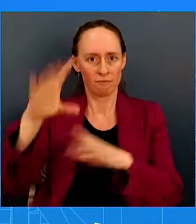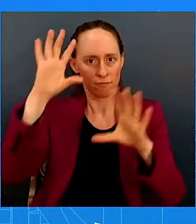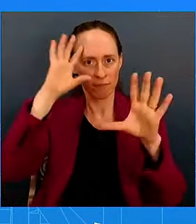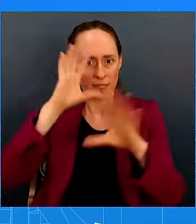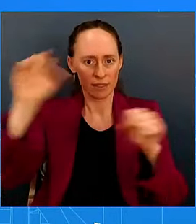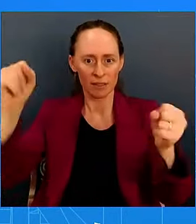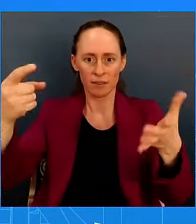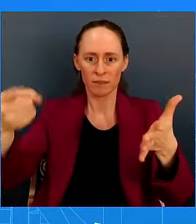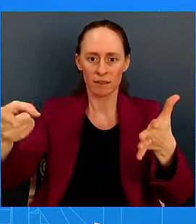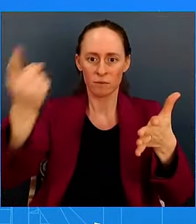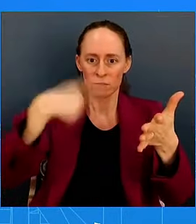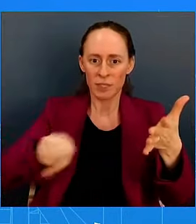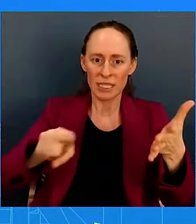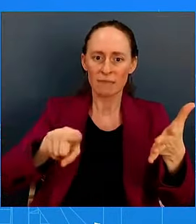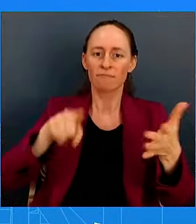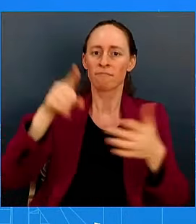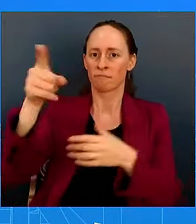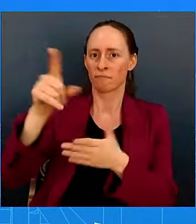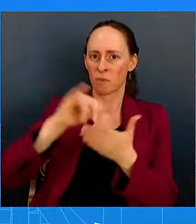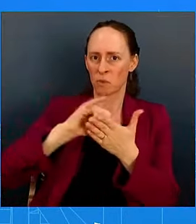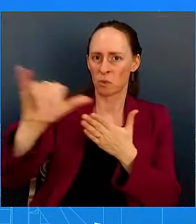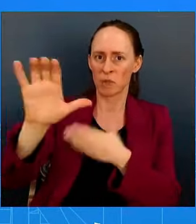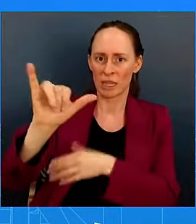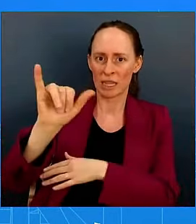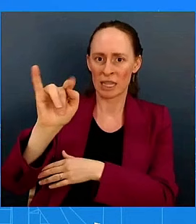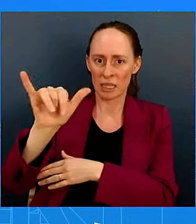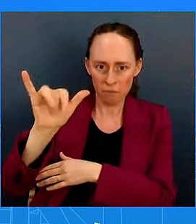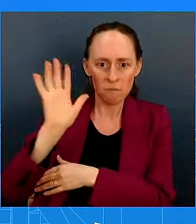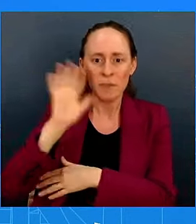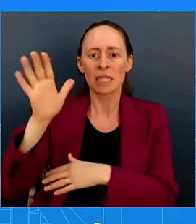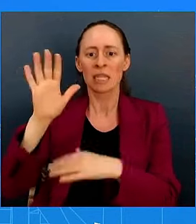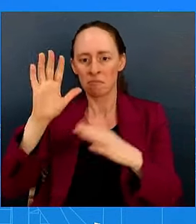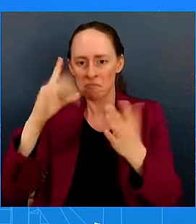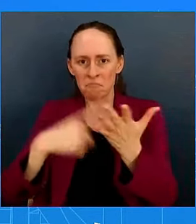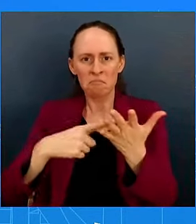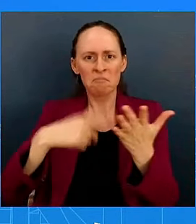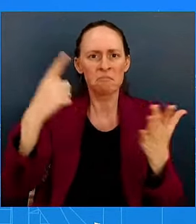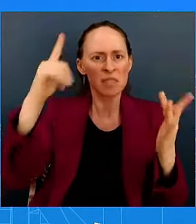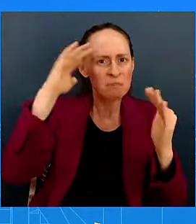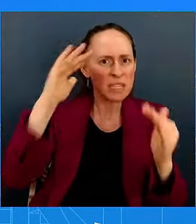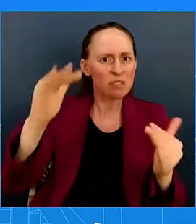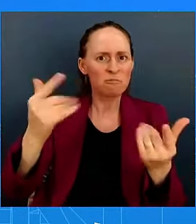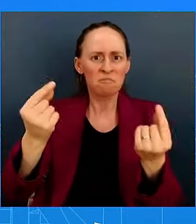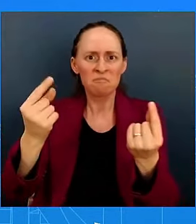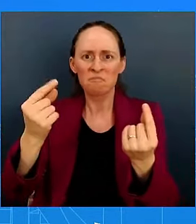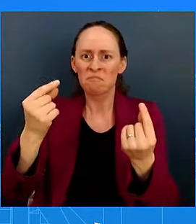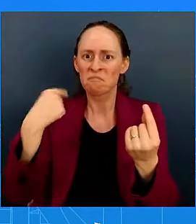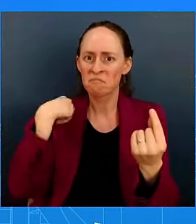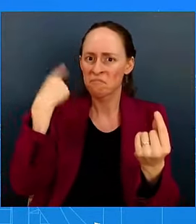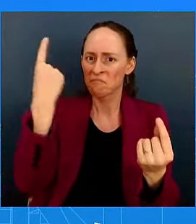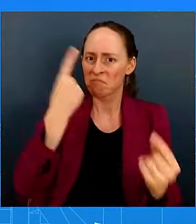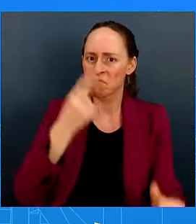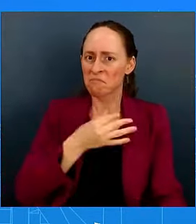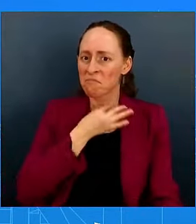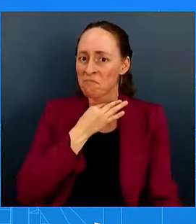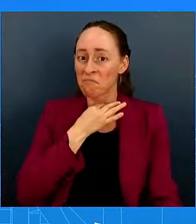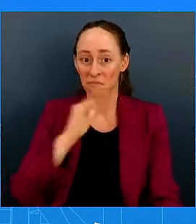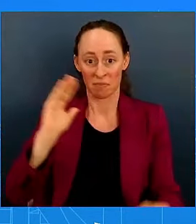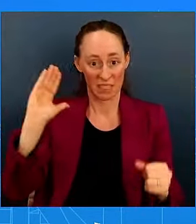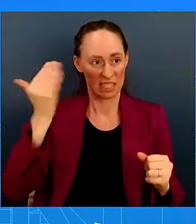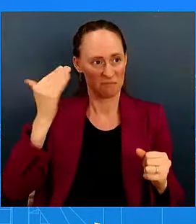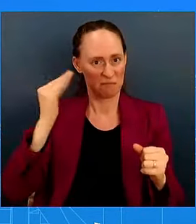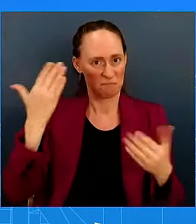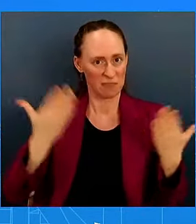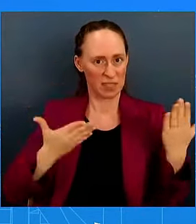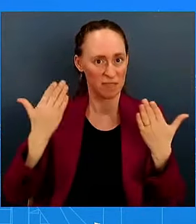Biden's expectations from this meeting, given this that this might be their last in person interaction before President Biden